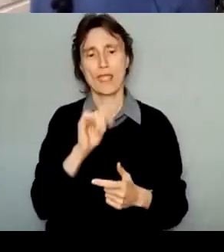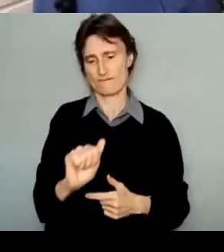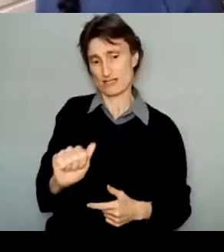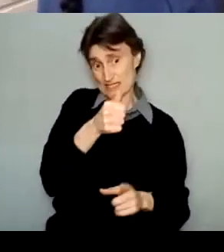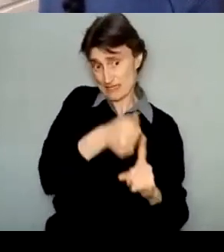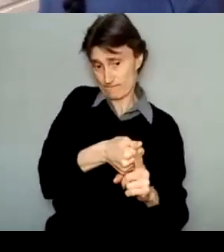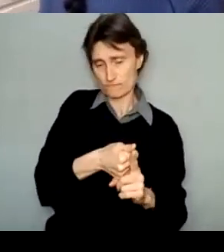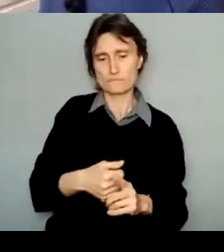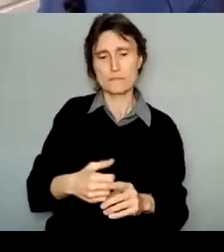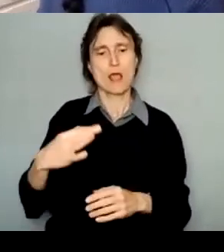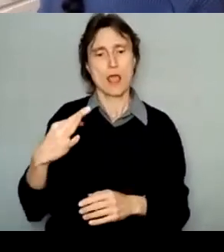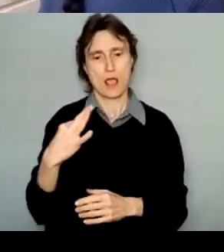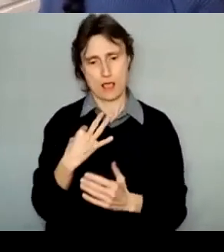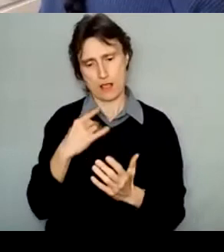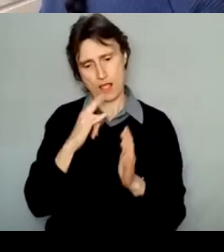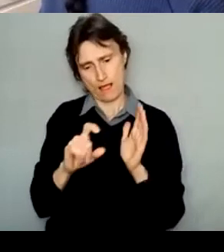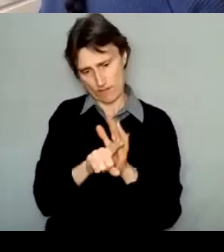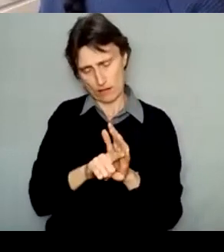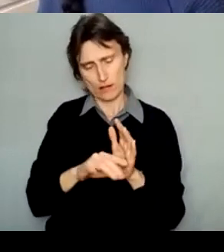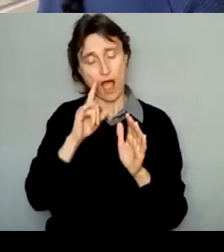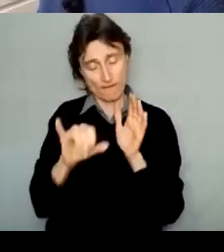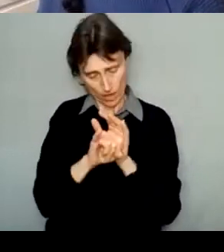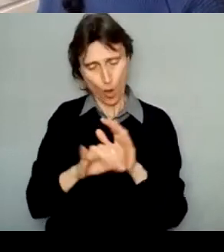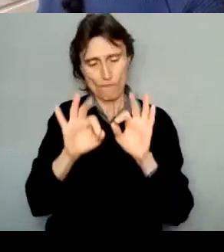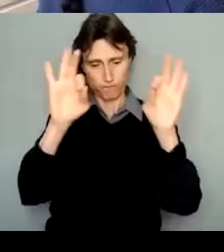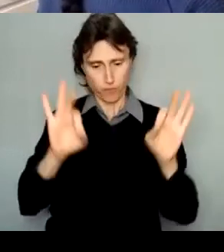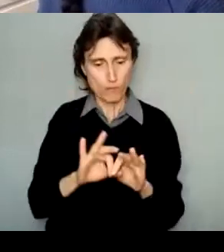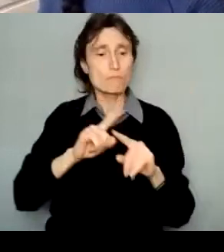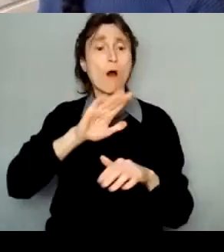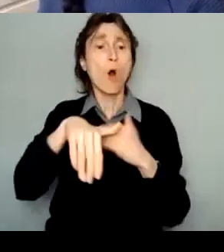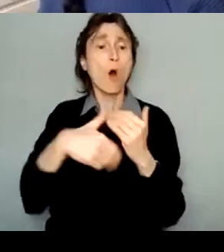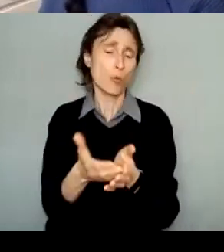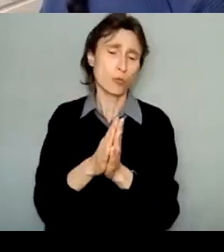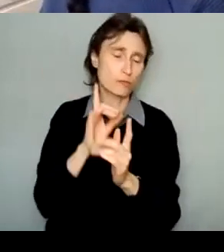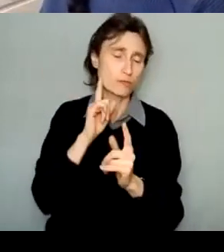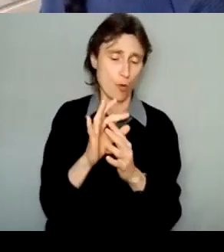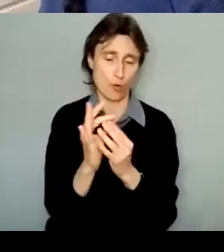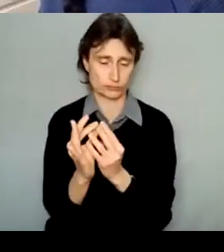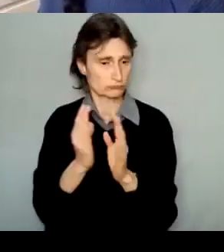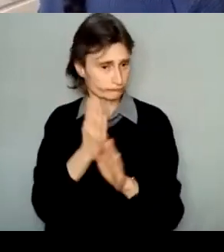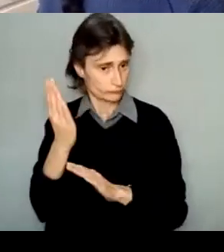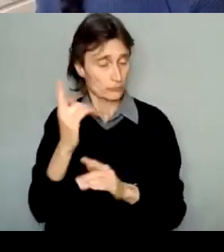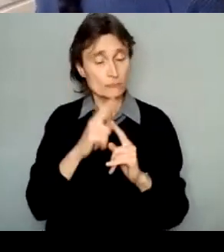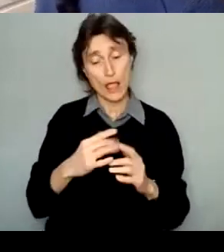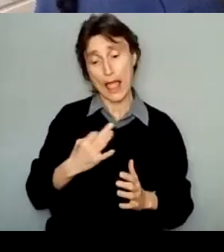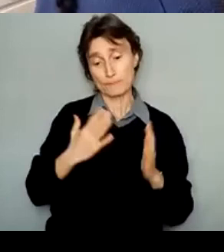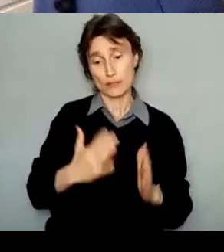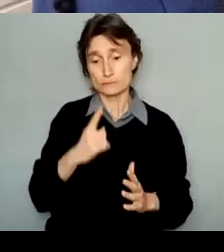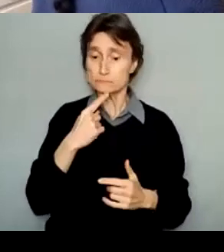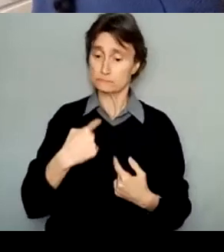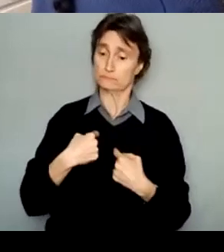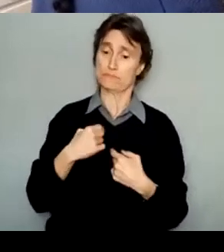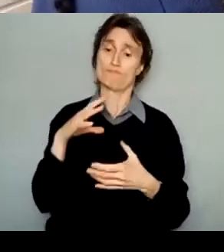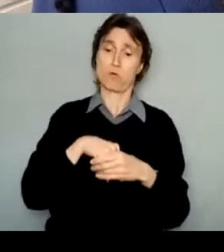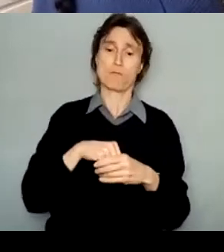in the grant application. However, all questions are optional. Applicants that self-identify as belonging to one or more of